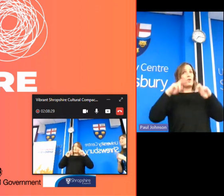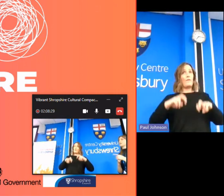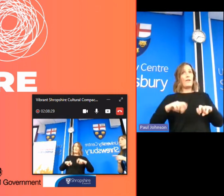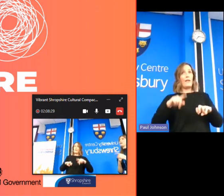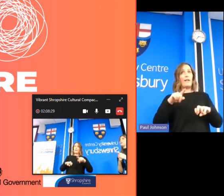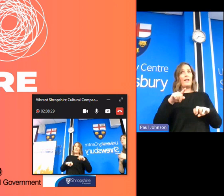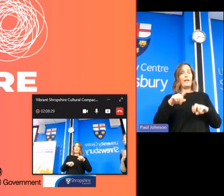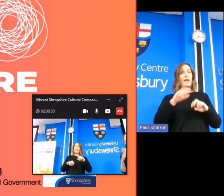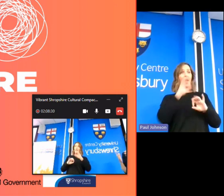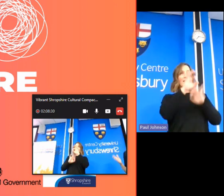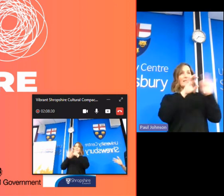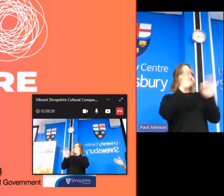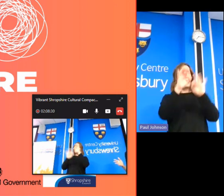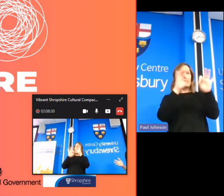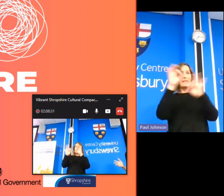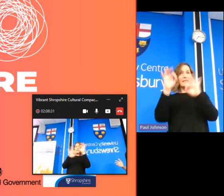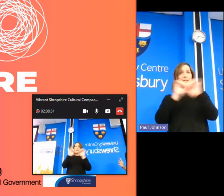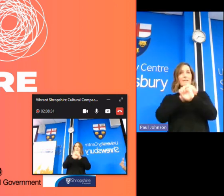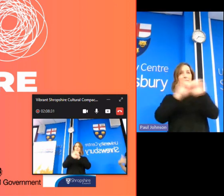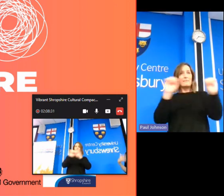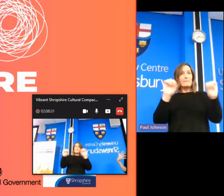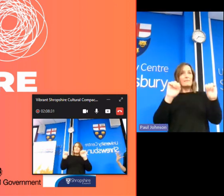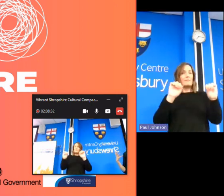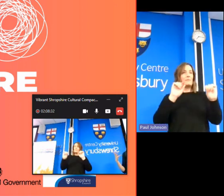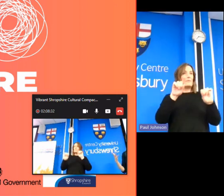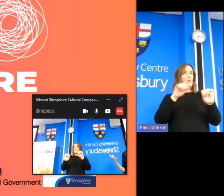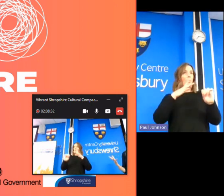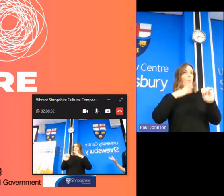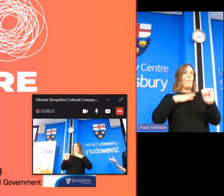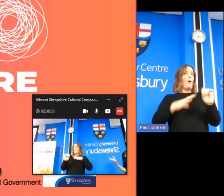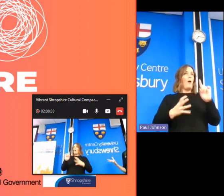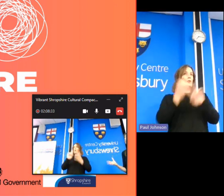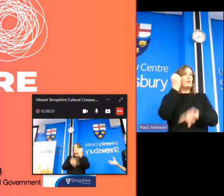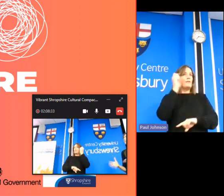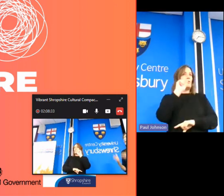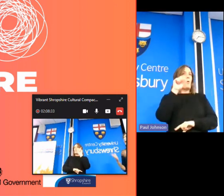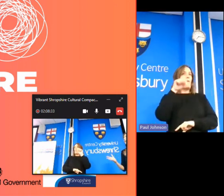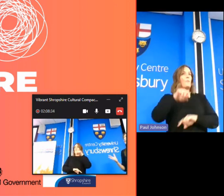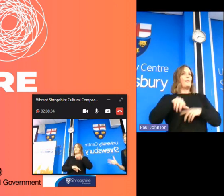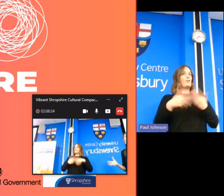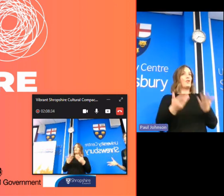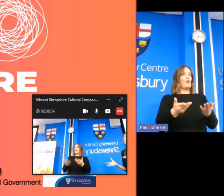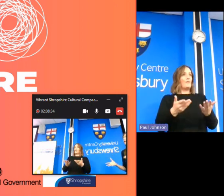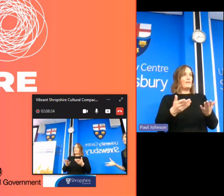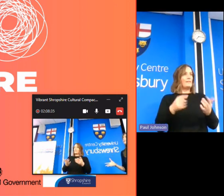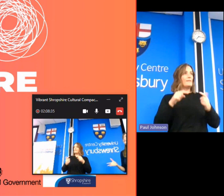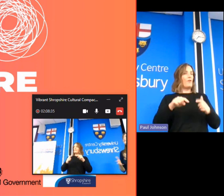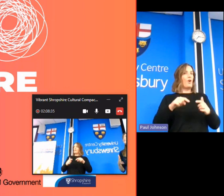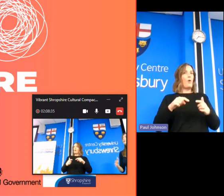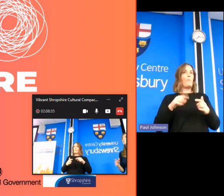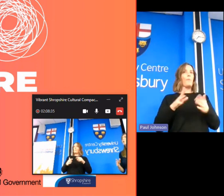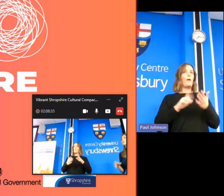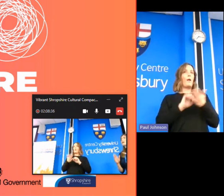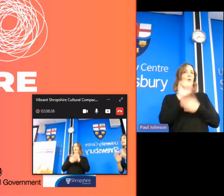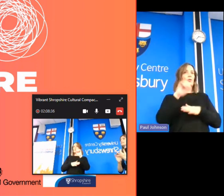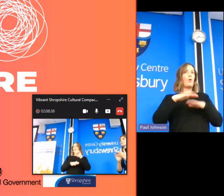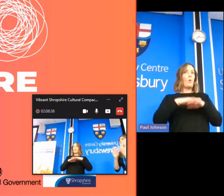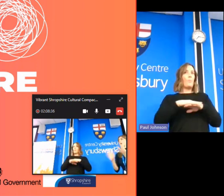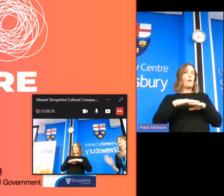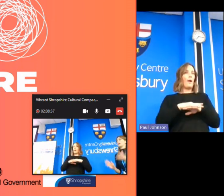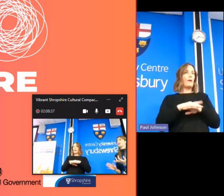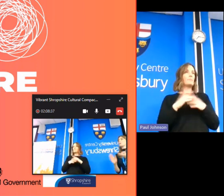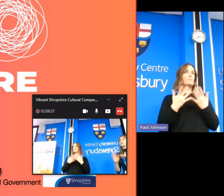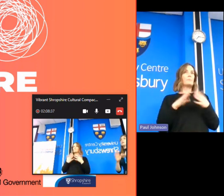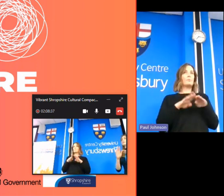asking people what they really want out to want out of this service out of the cultural compact so whether it